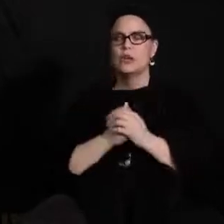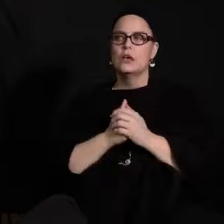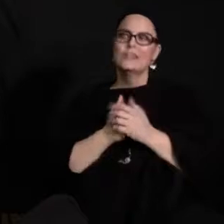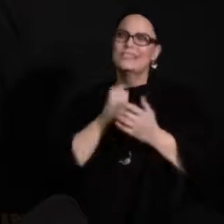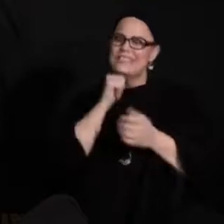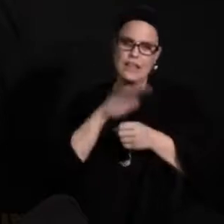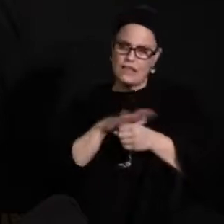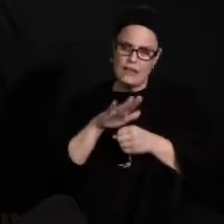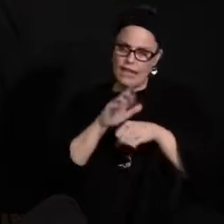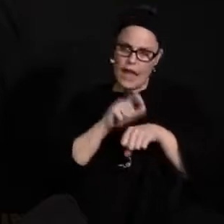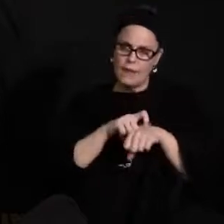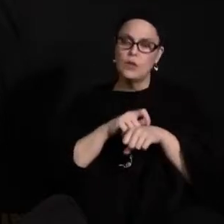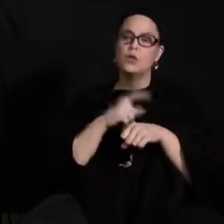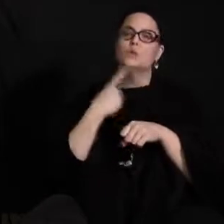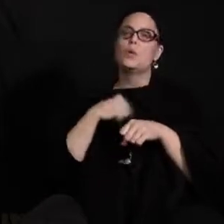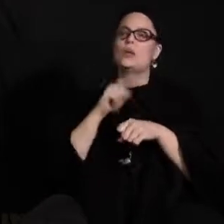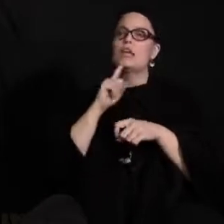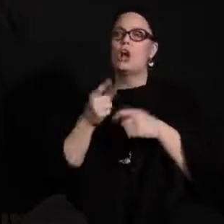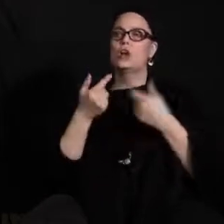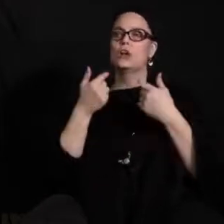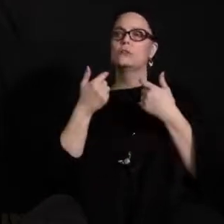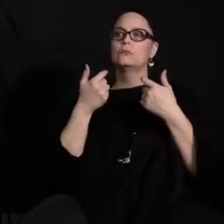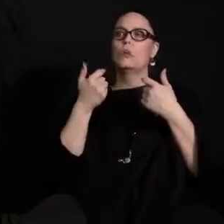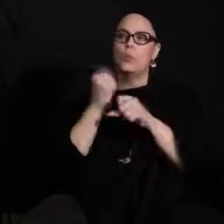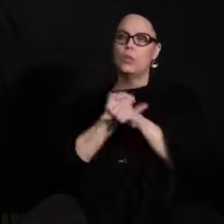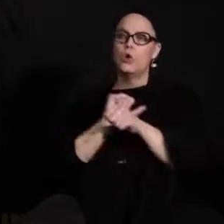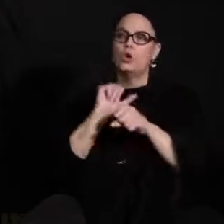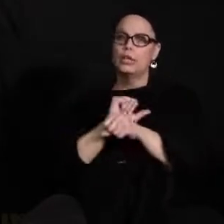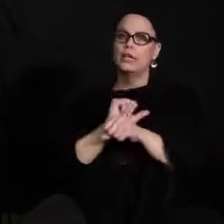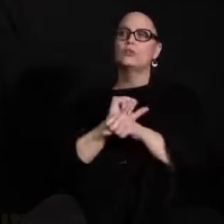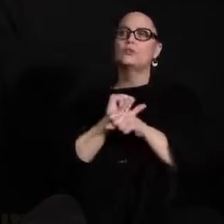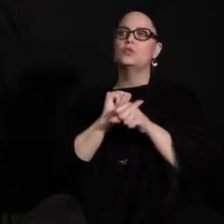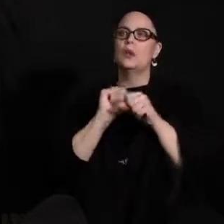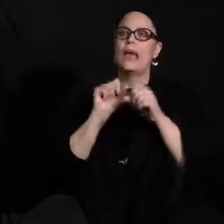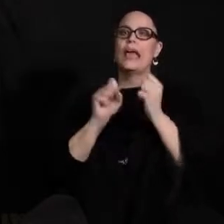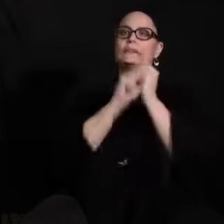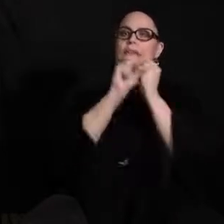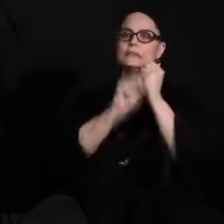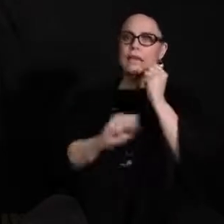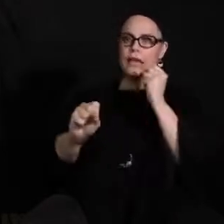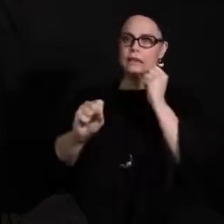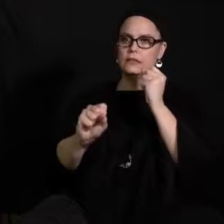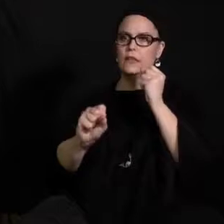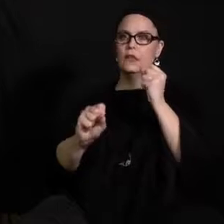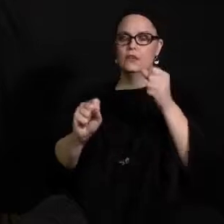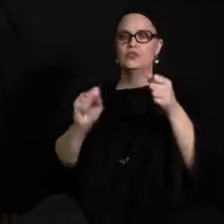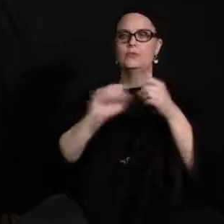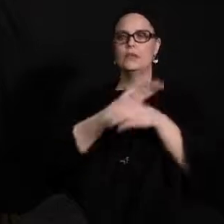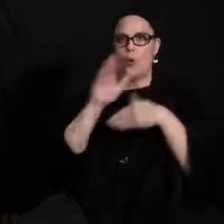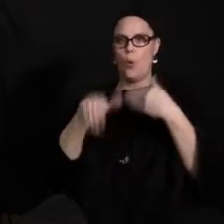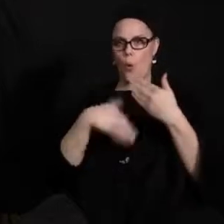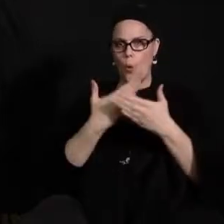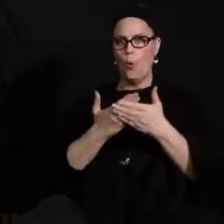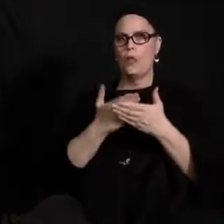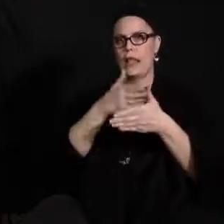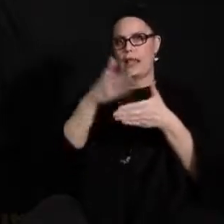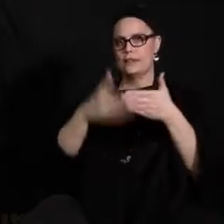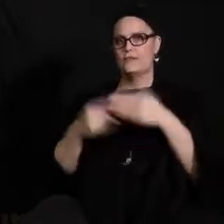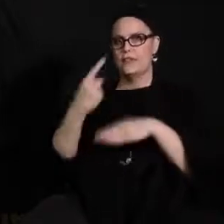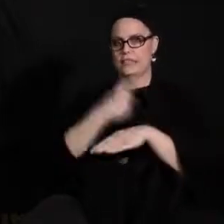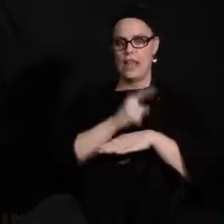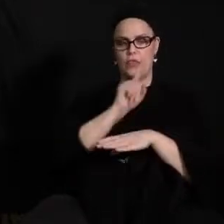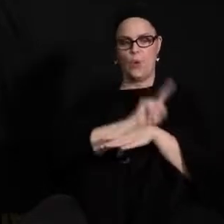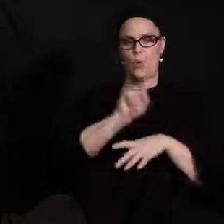to extend that virtual learning office hours to be the whole end of the day from 1.30 to 3